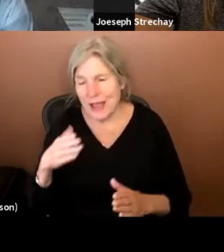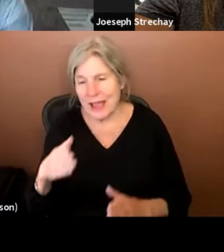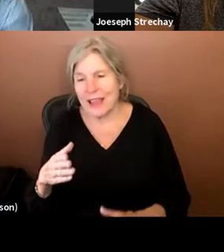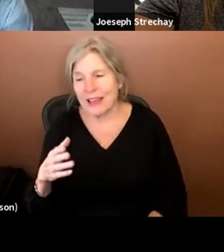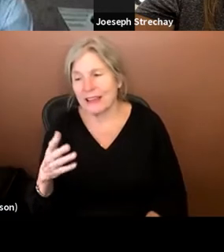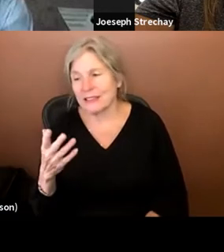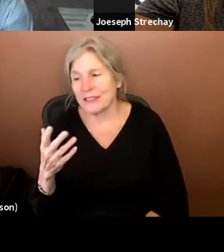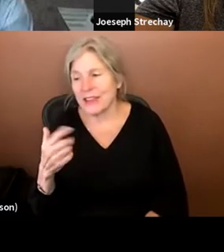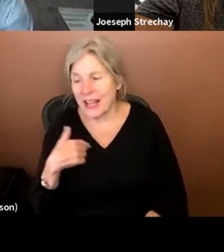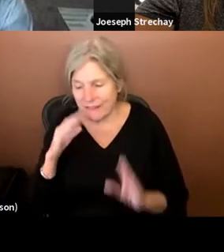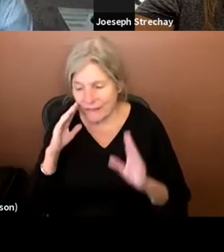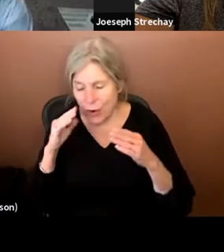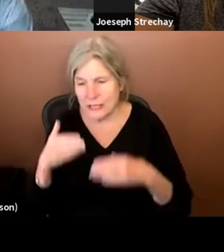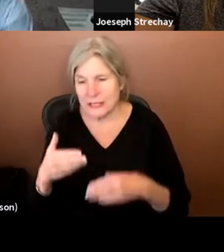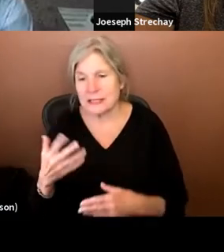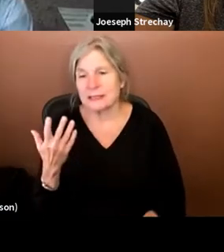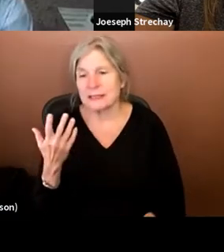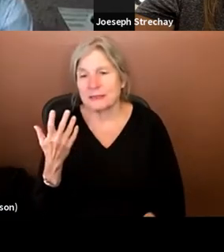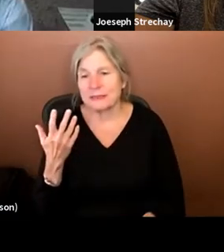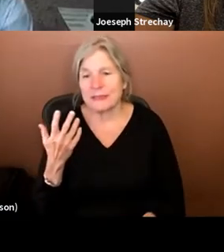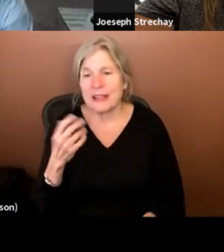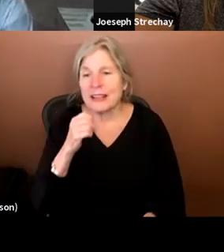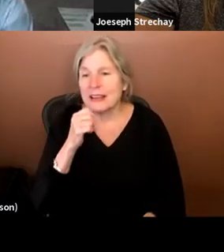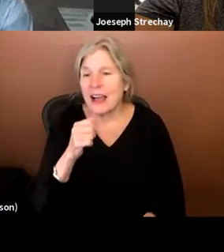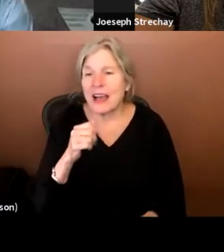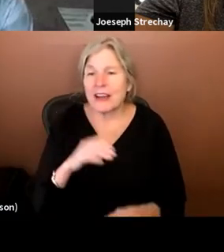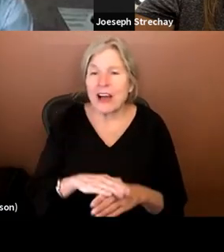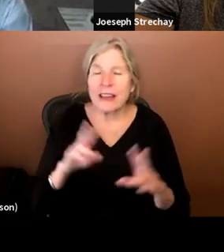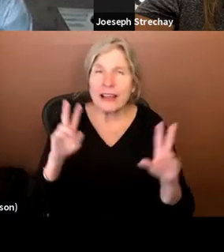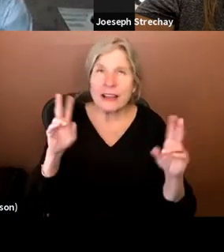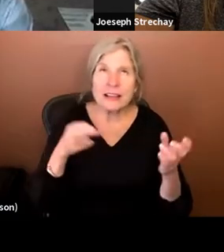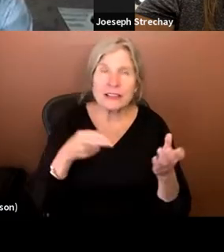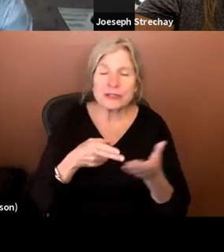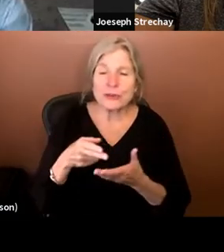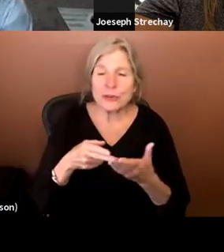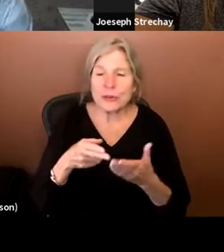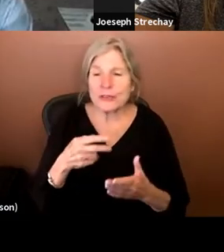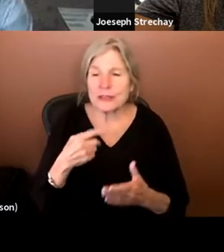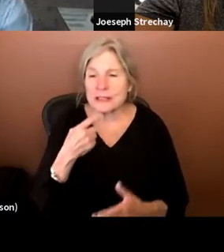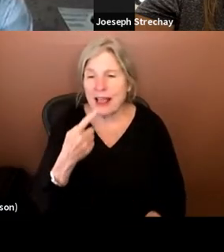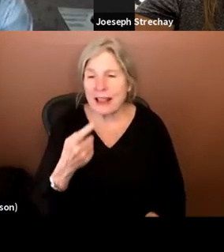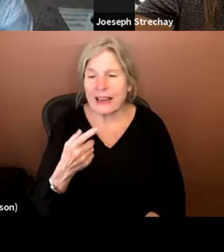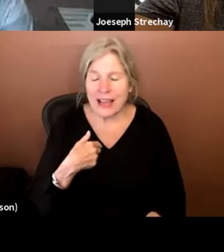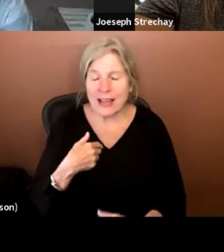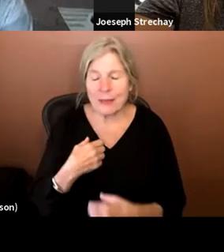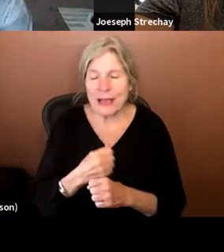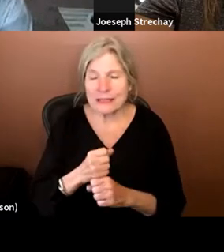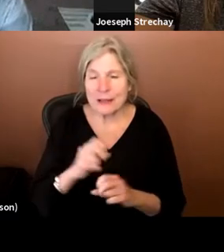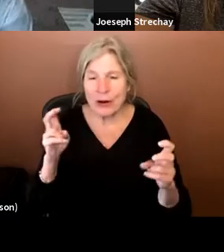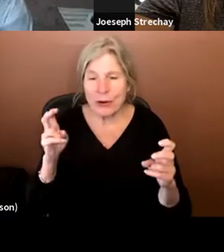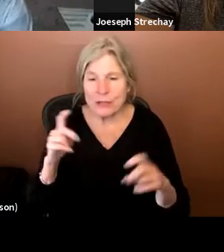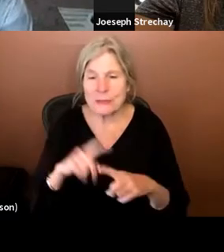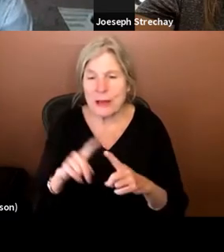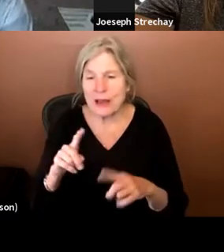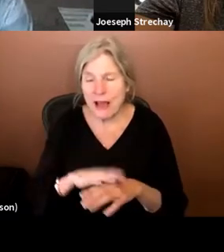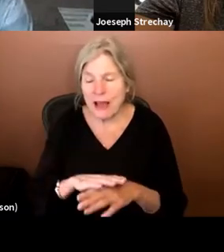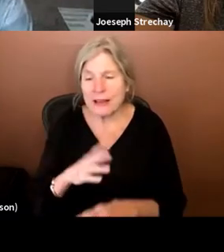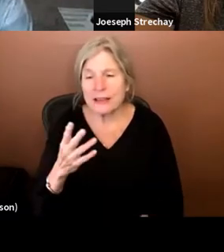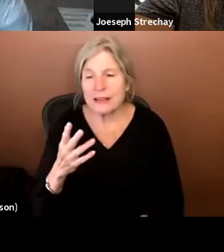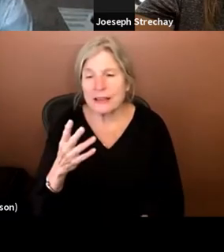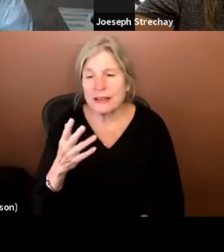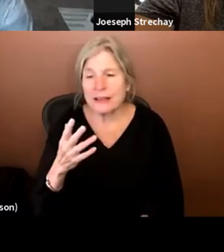be focused, um, not on, like, truth-telling, right? I made some air quotes there, um, but just on, on